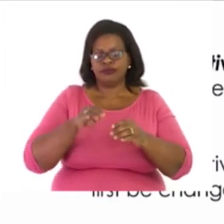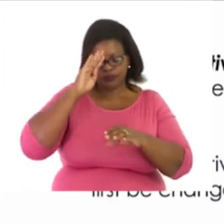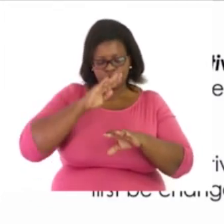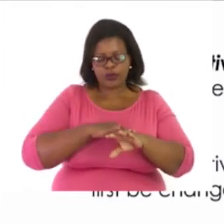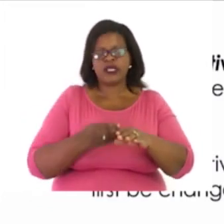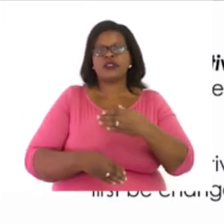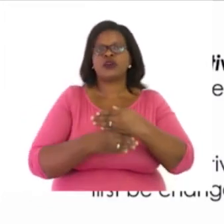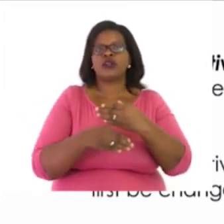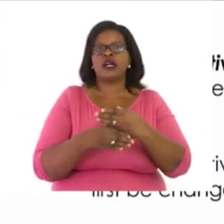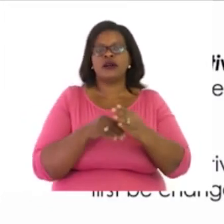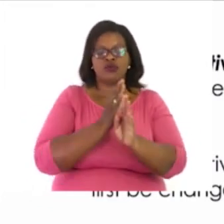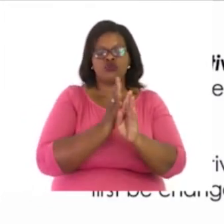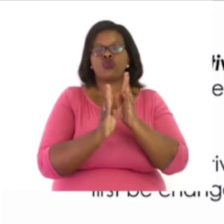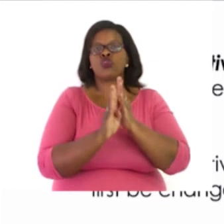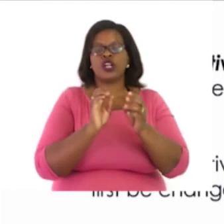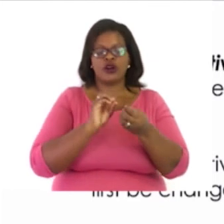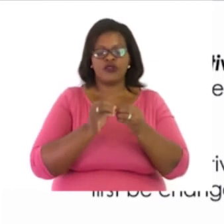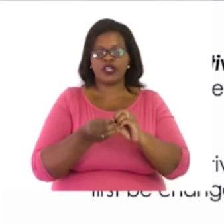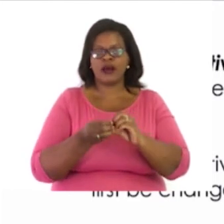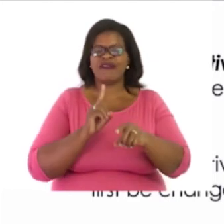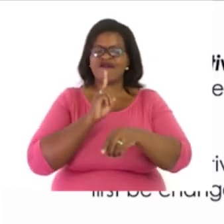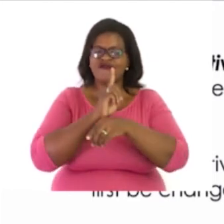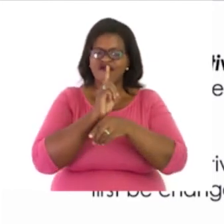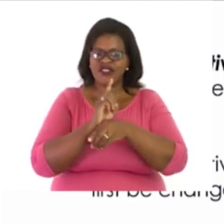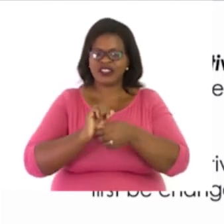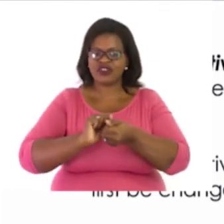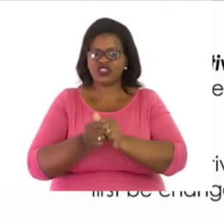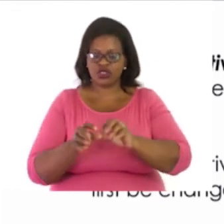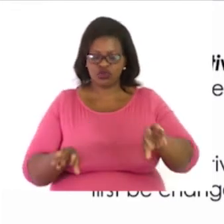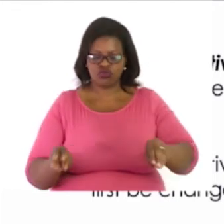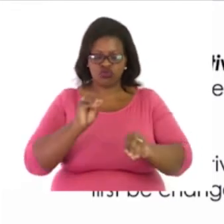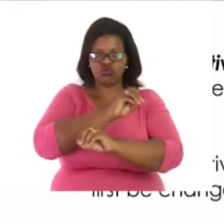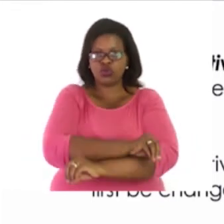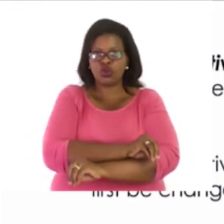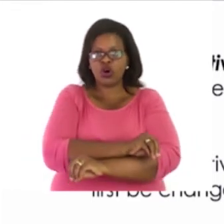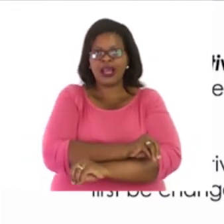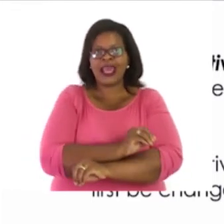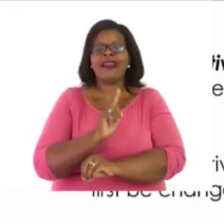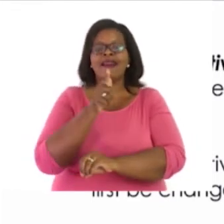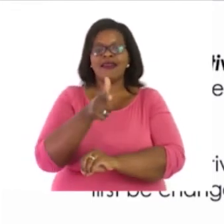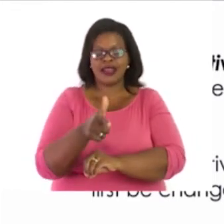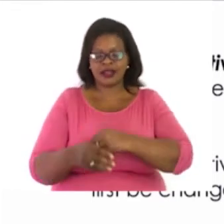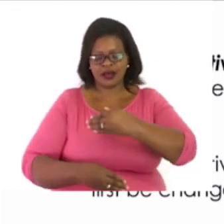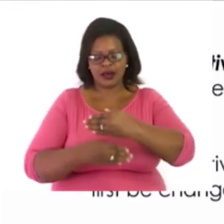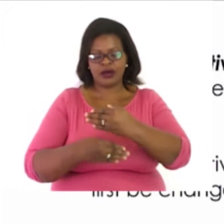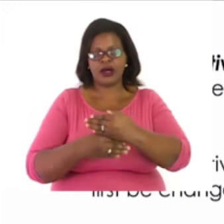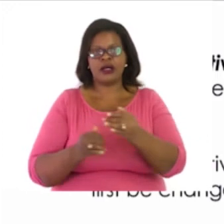numbers should be first changed. And then, only the numbers can be added together.